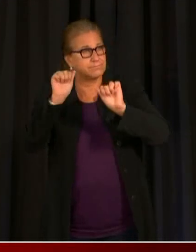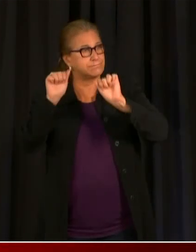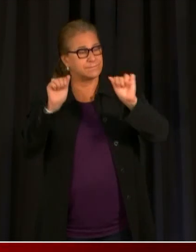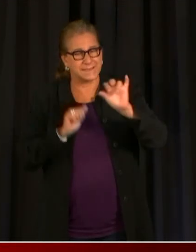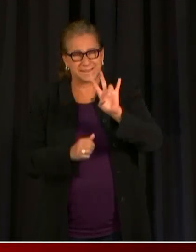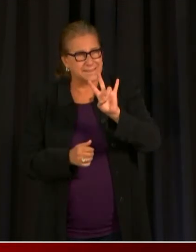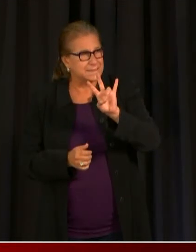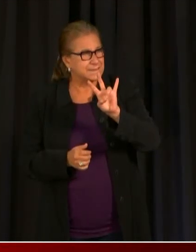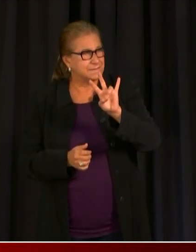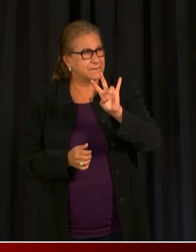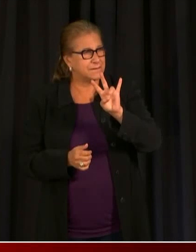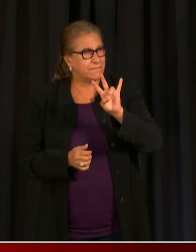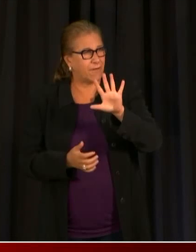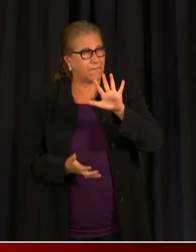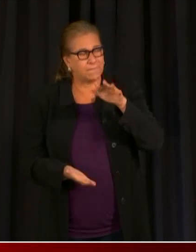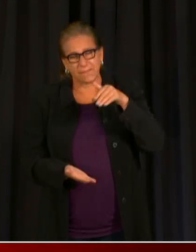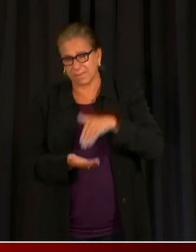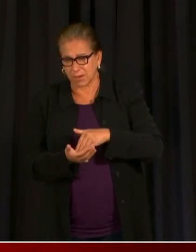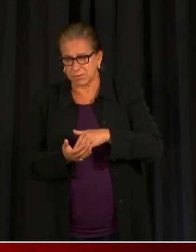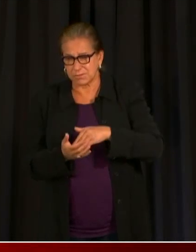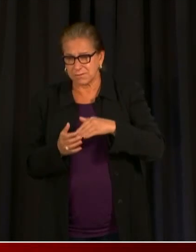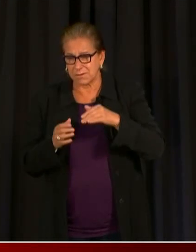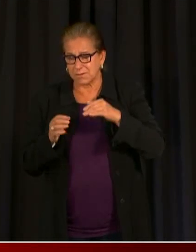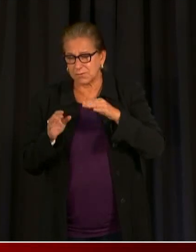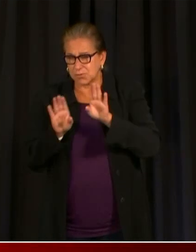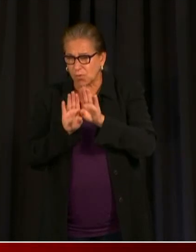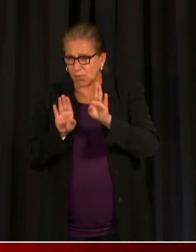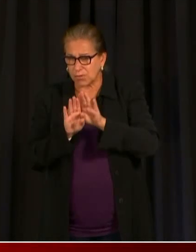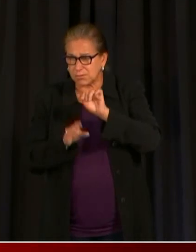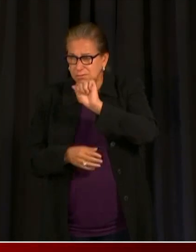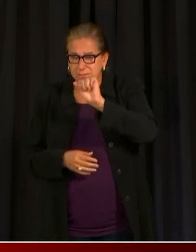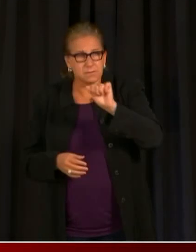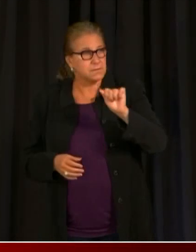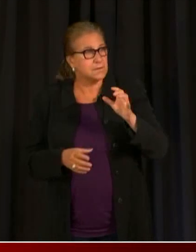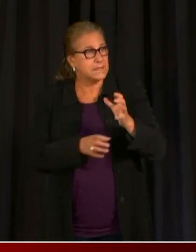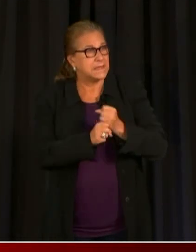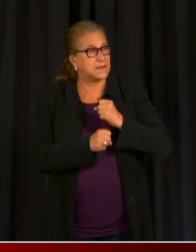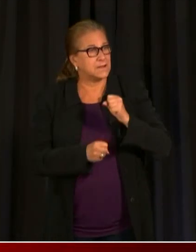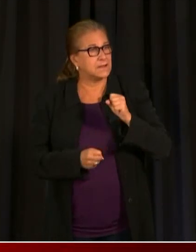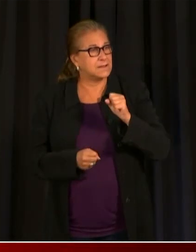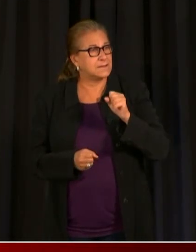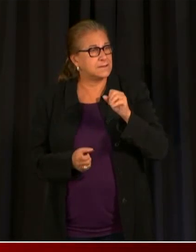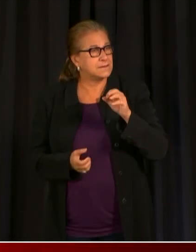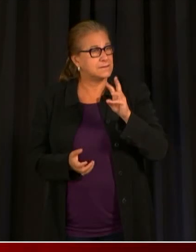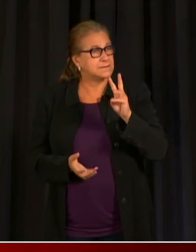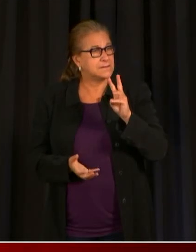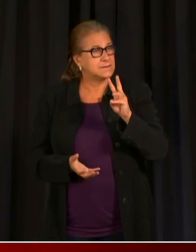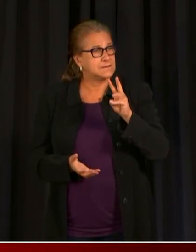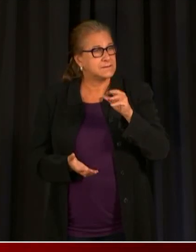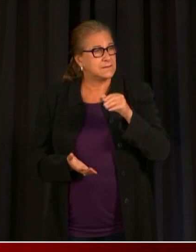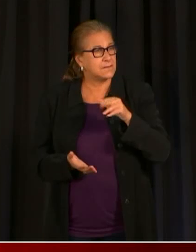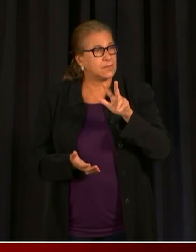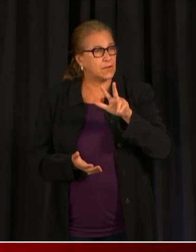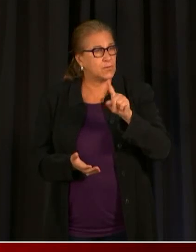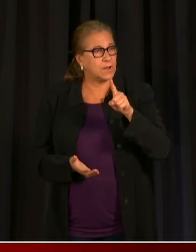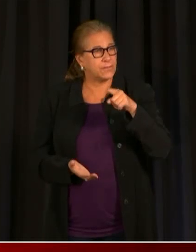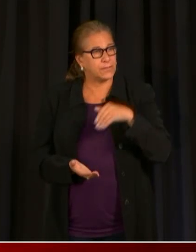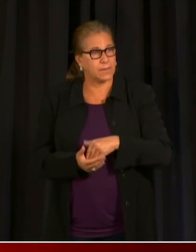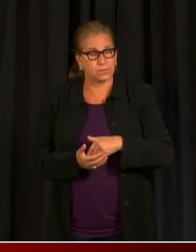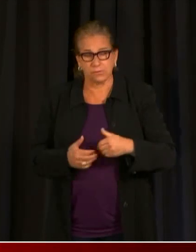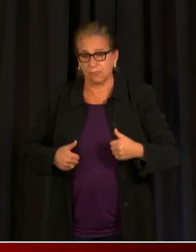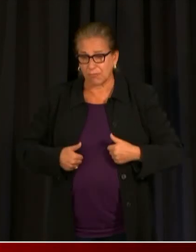engaging over 30,000 residents and have also engaged almost 7